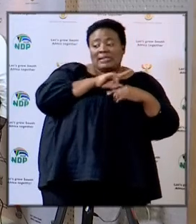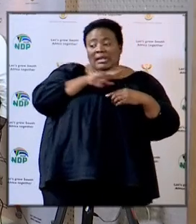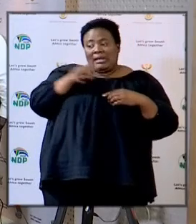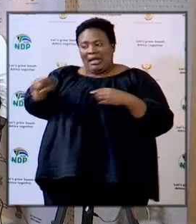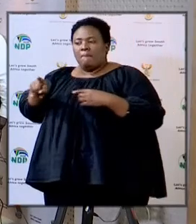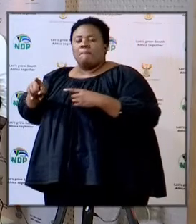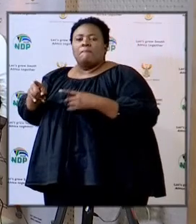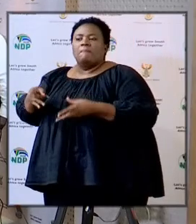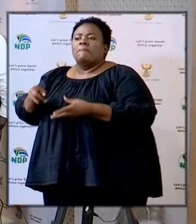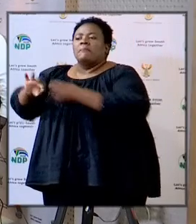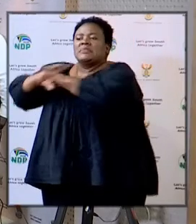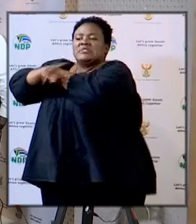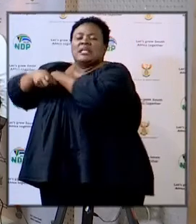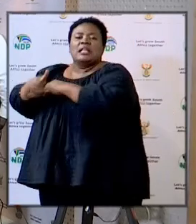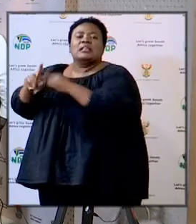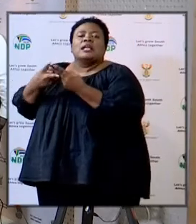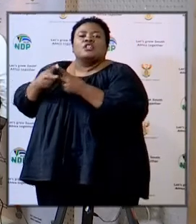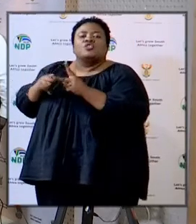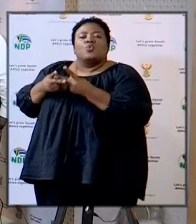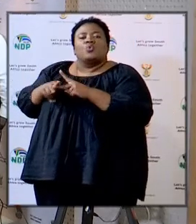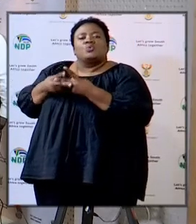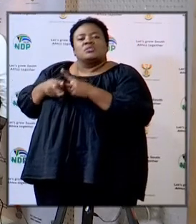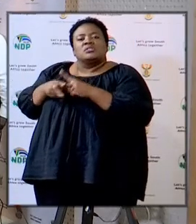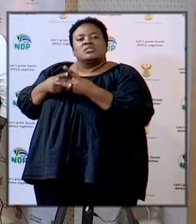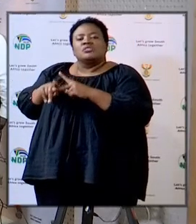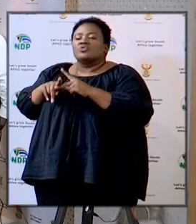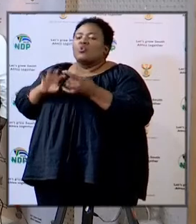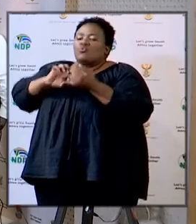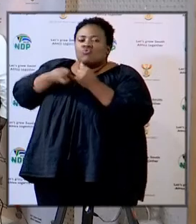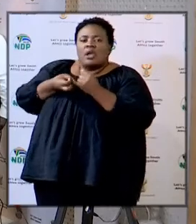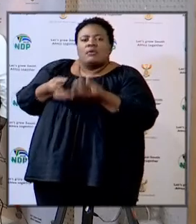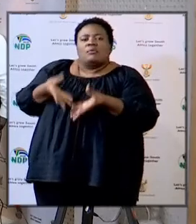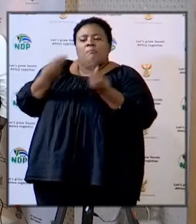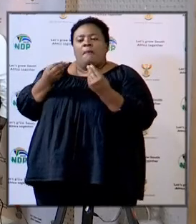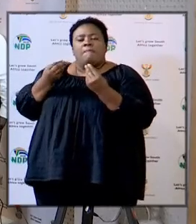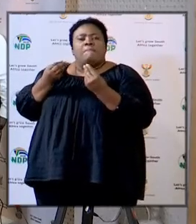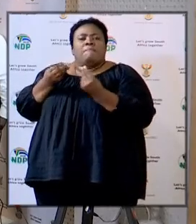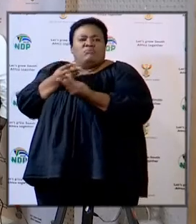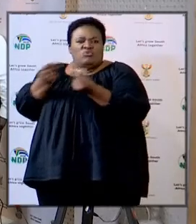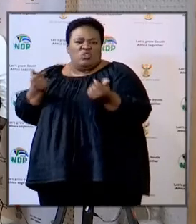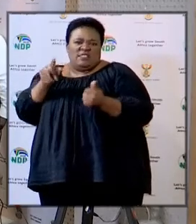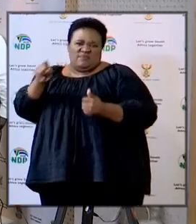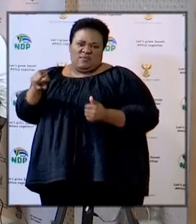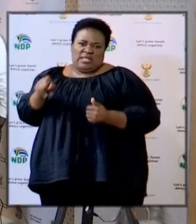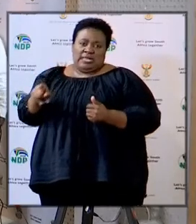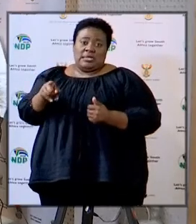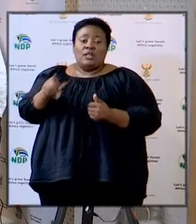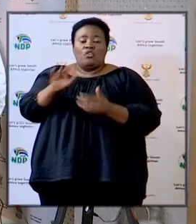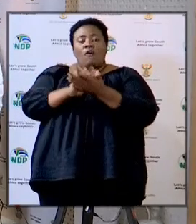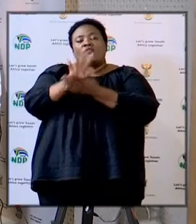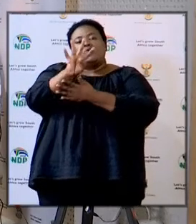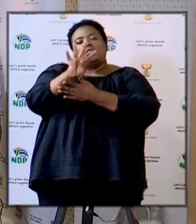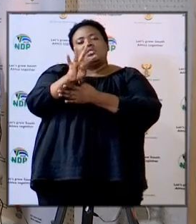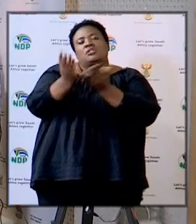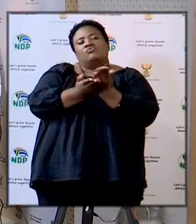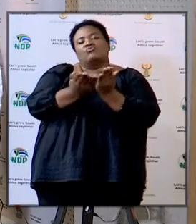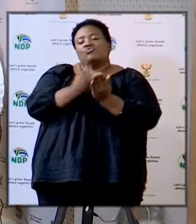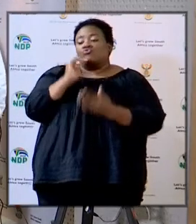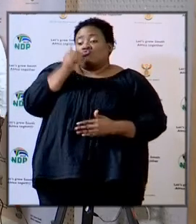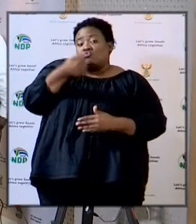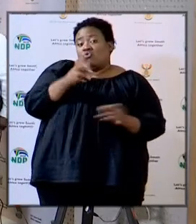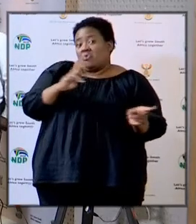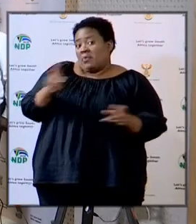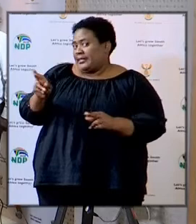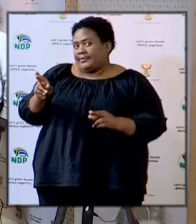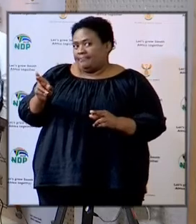so we're trying to find a long lasting solution for that problem those are the 14 schools that will not be ready tomorrow